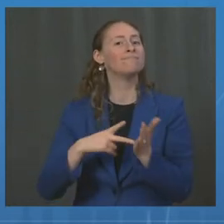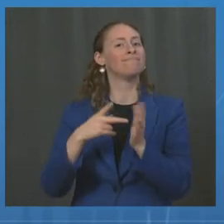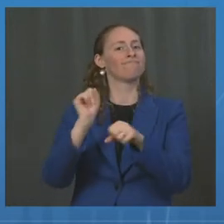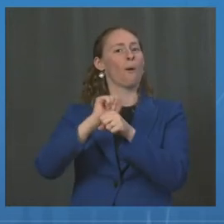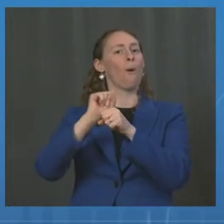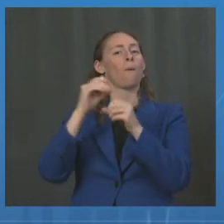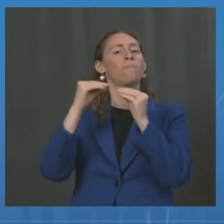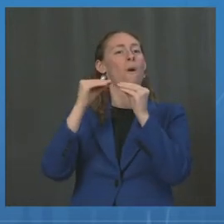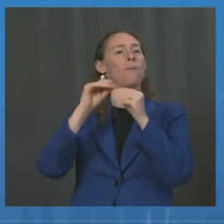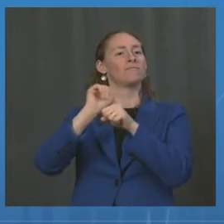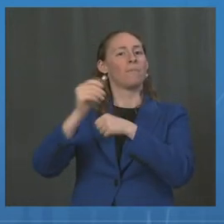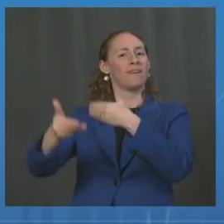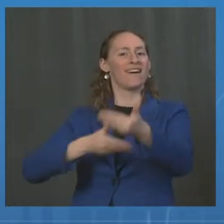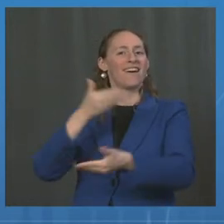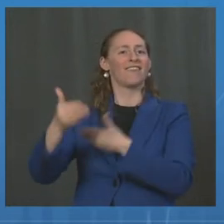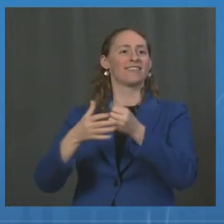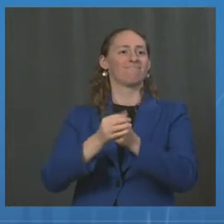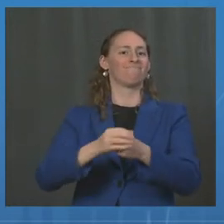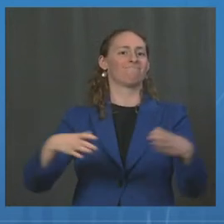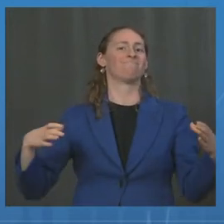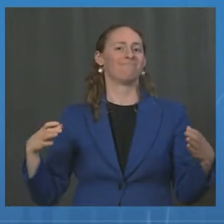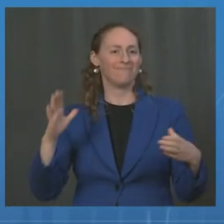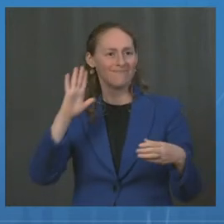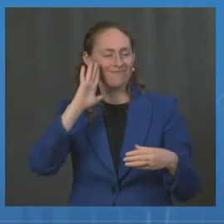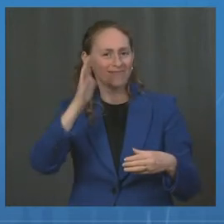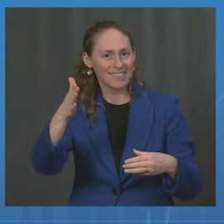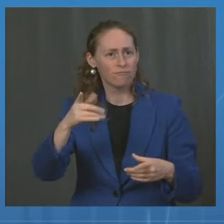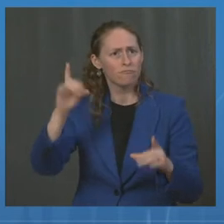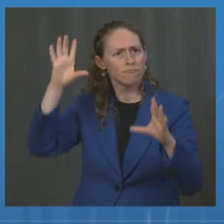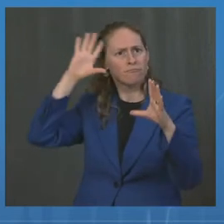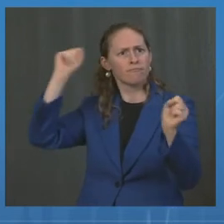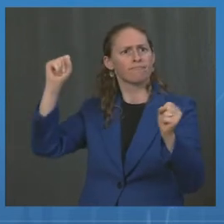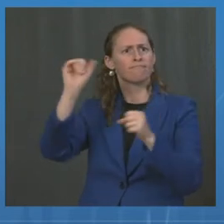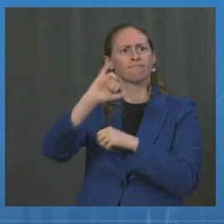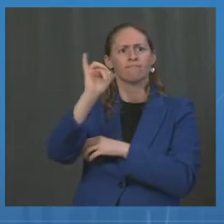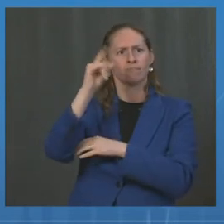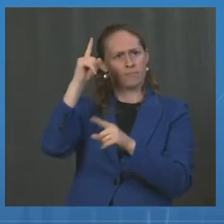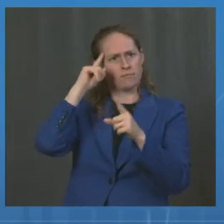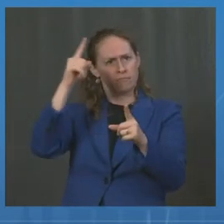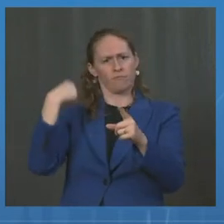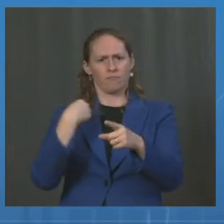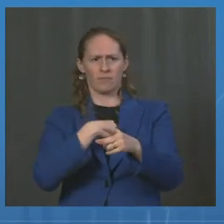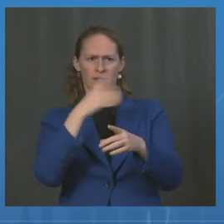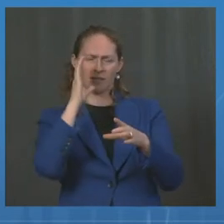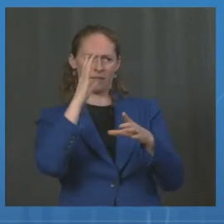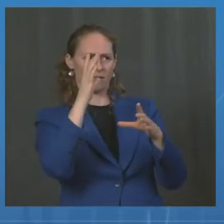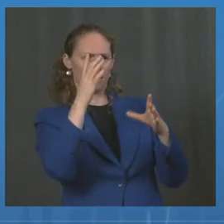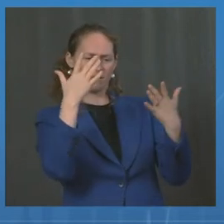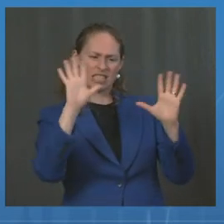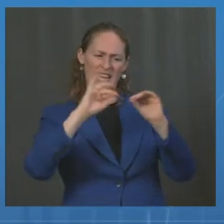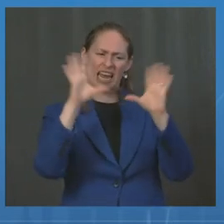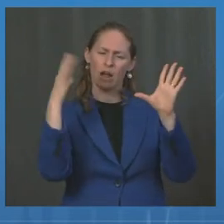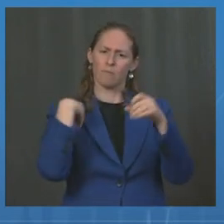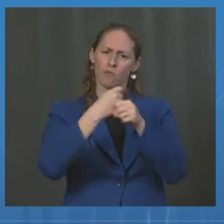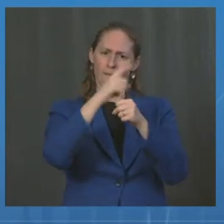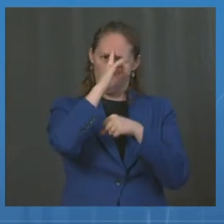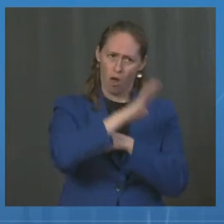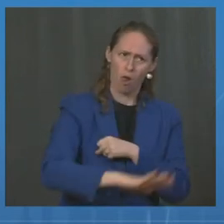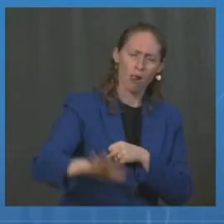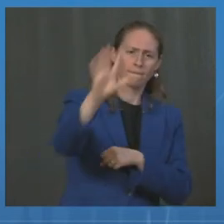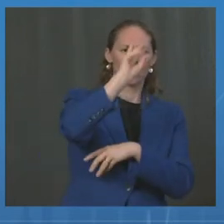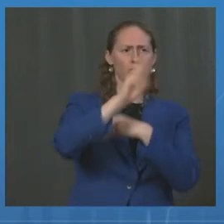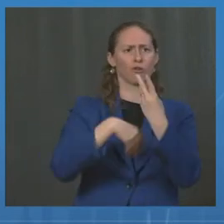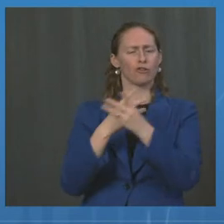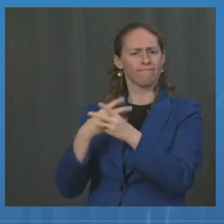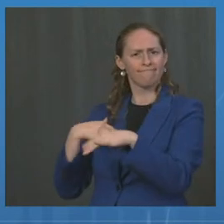on the President's commitment to be the arsenal of vaccines for the world, and strengthen our long-term capabilities to respond to future